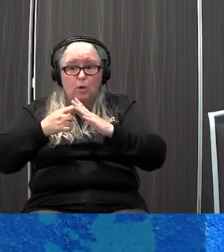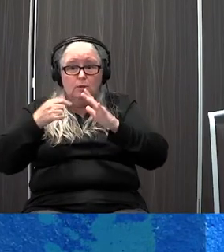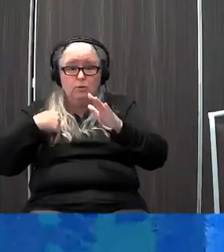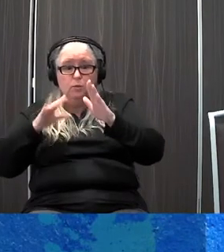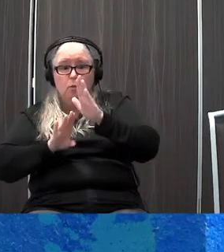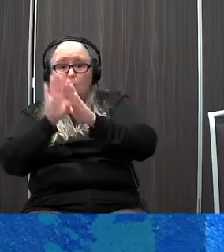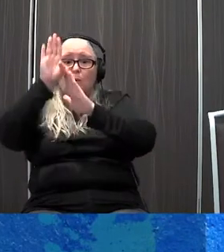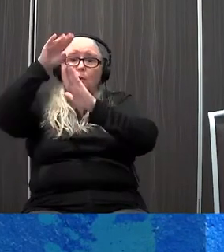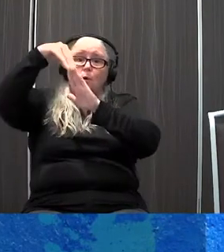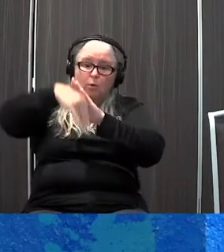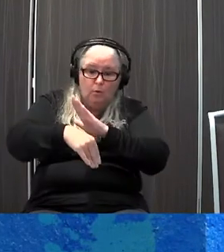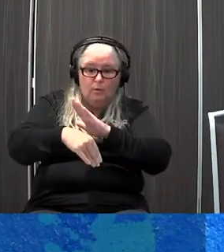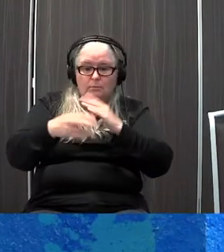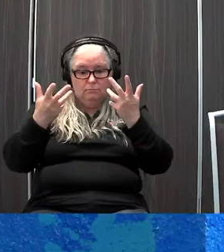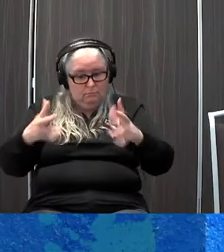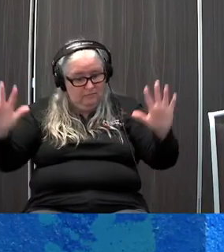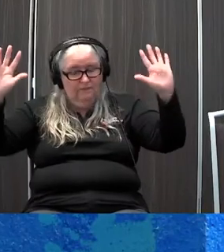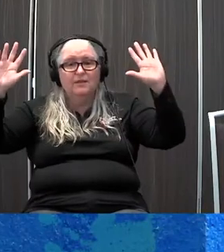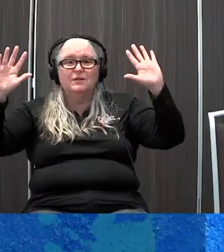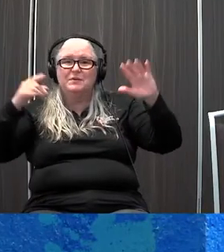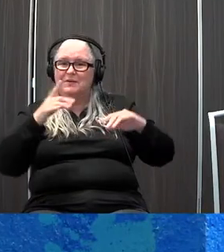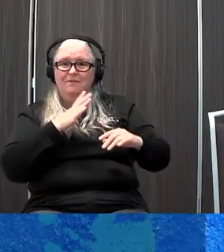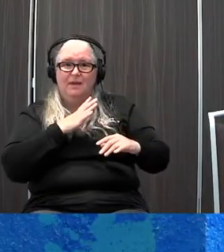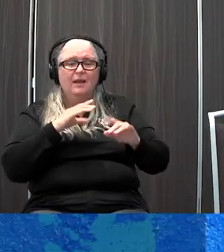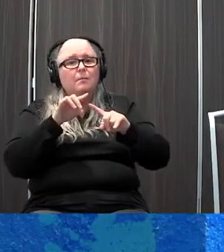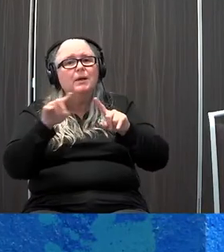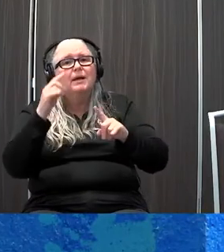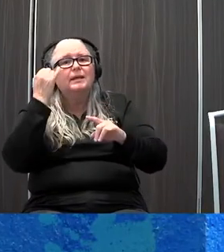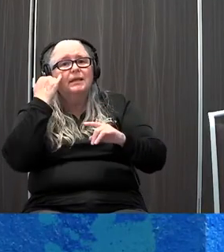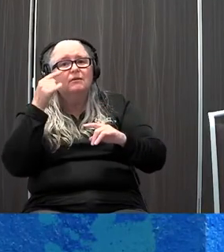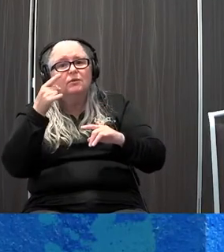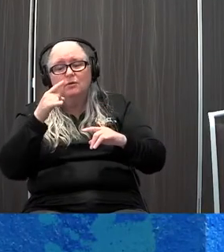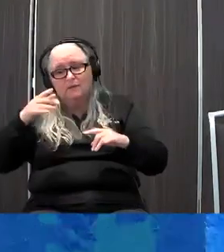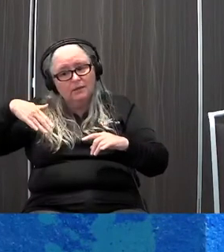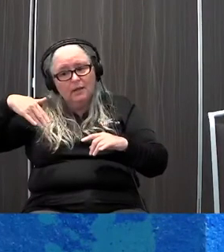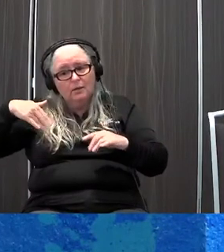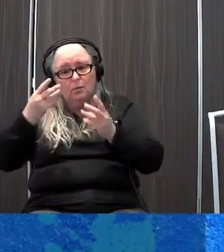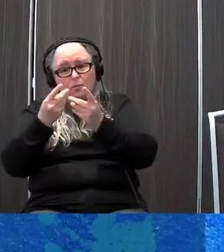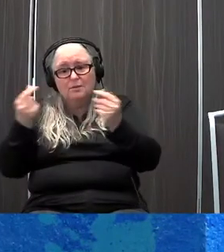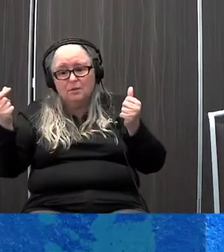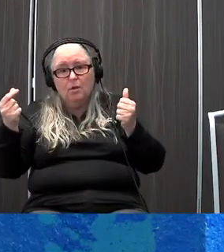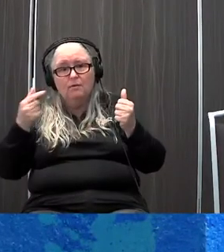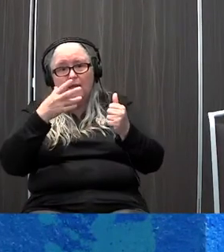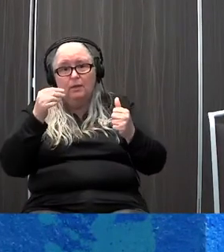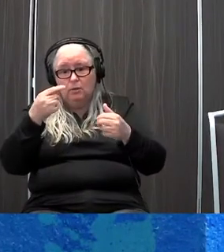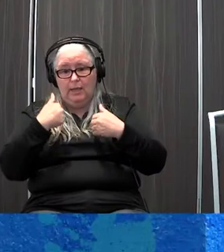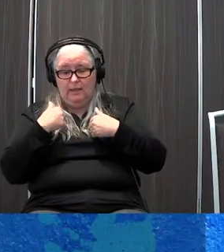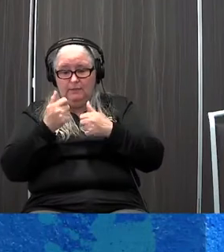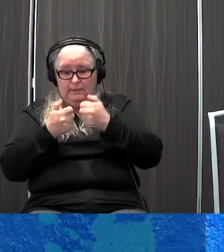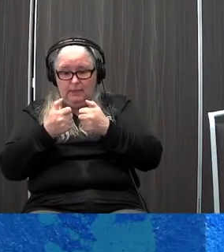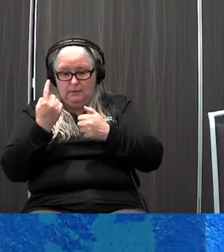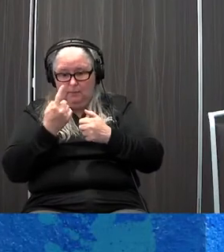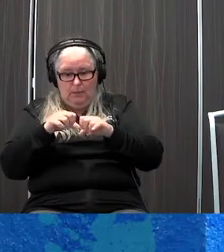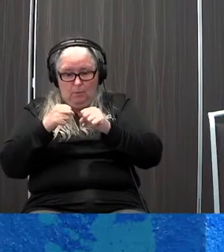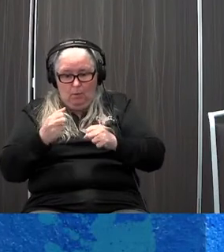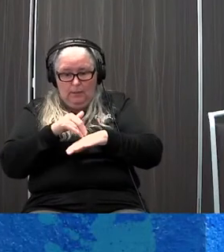Fabulous. You had a response, you're fine. But what happens if you haven't quite resolved the first one, and a text comes through, and something's broken at